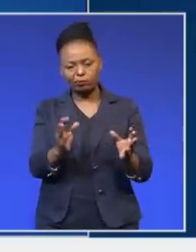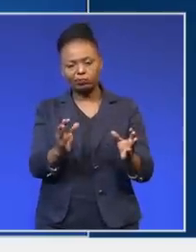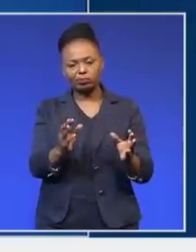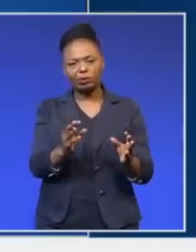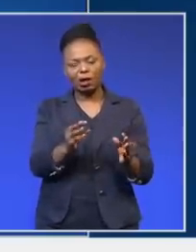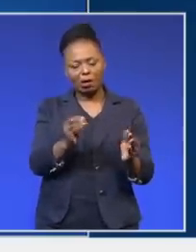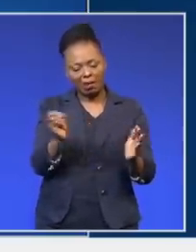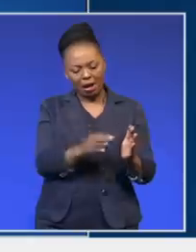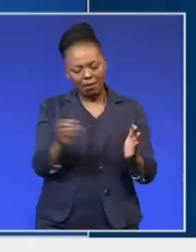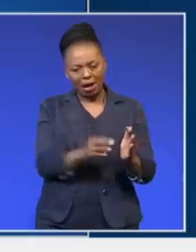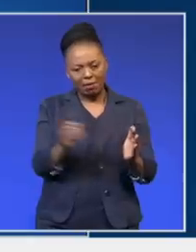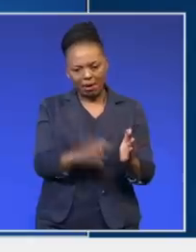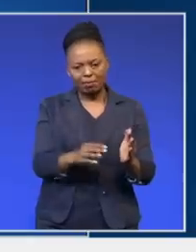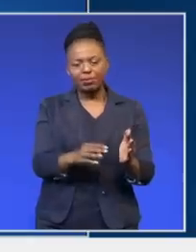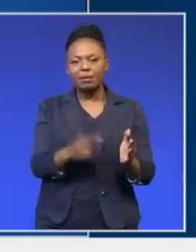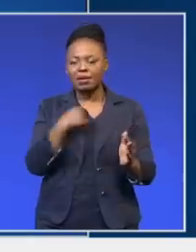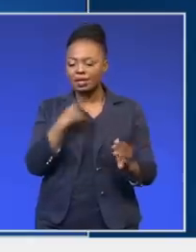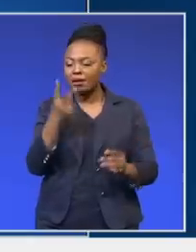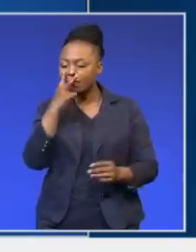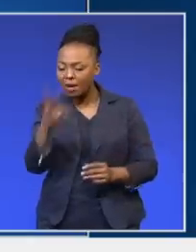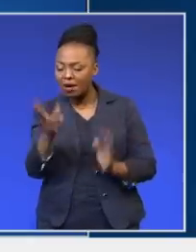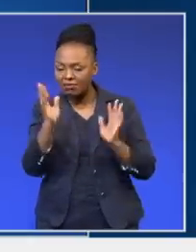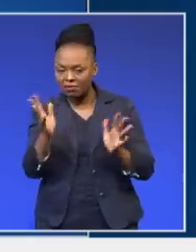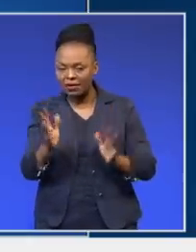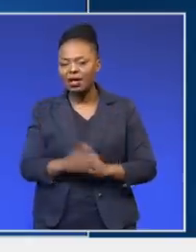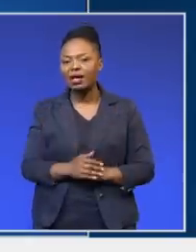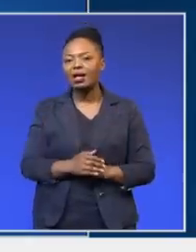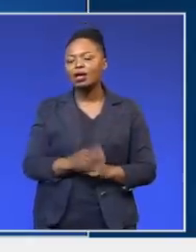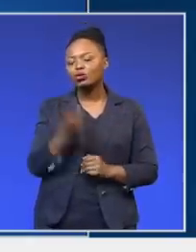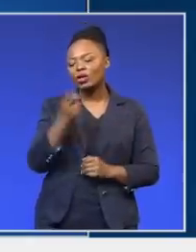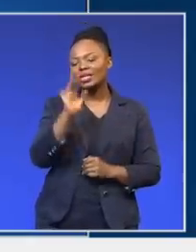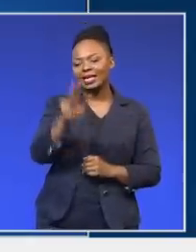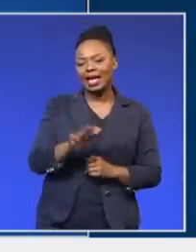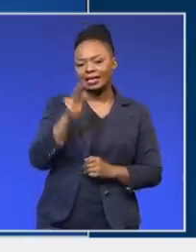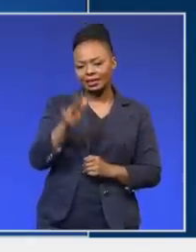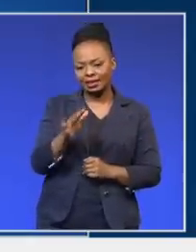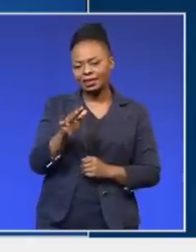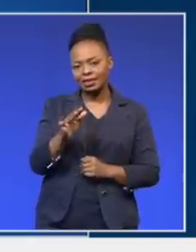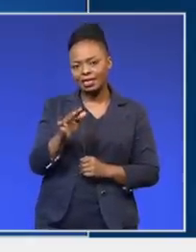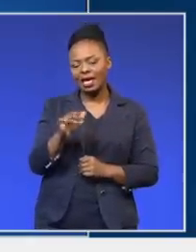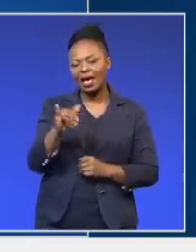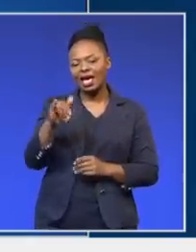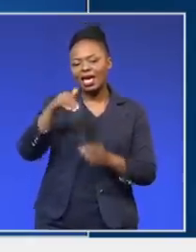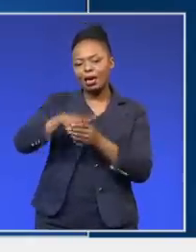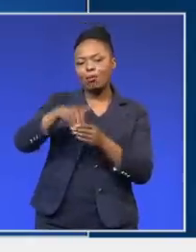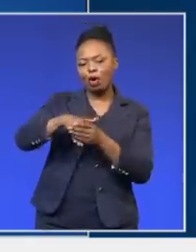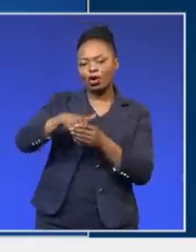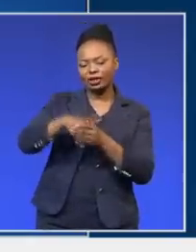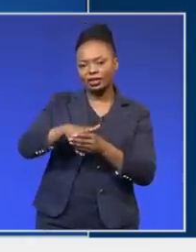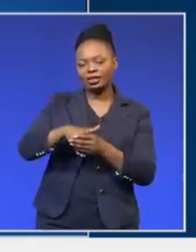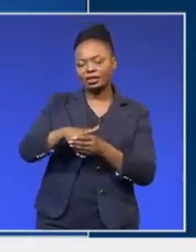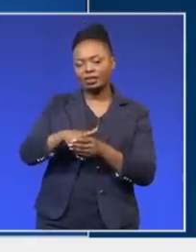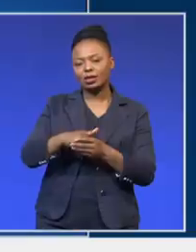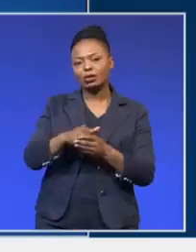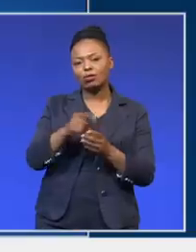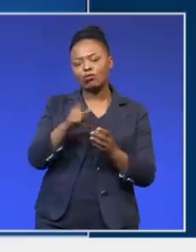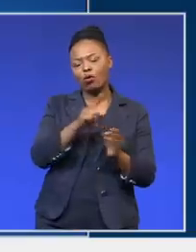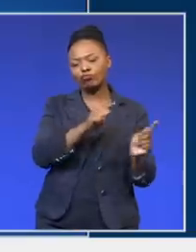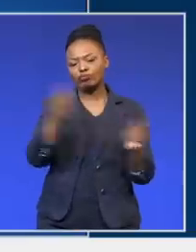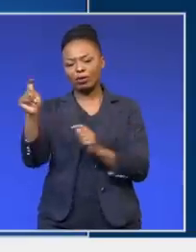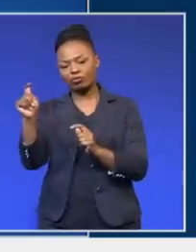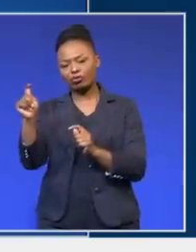to import permits that was issued in 2019 and 2020 for Russian, as they defined it, shells and